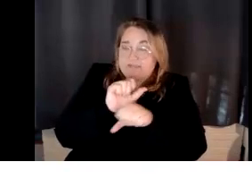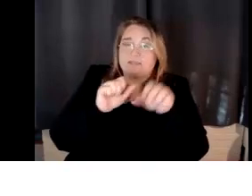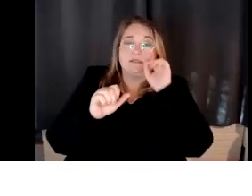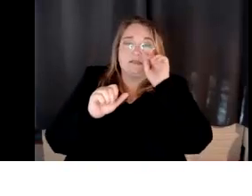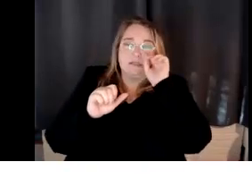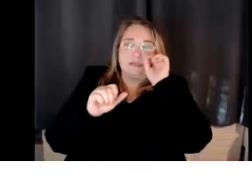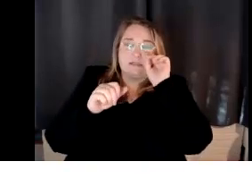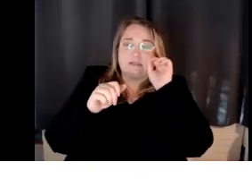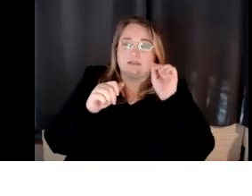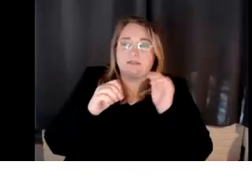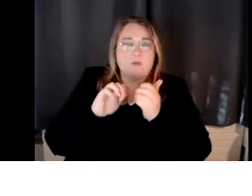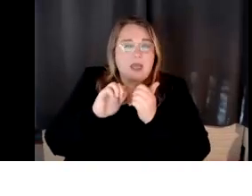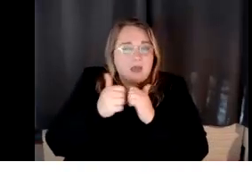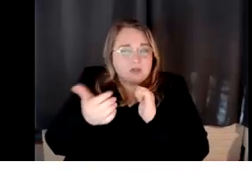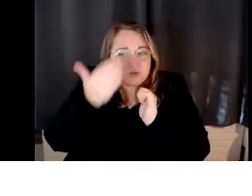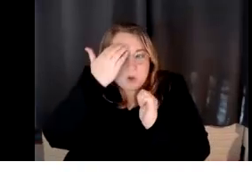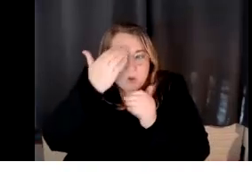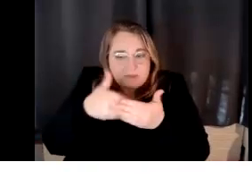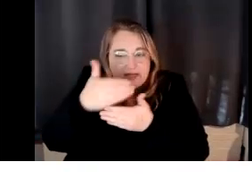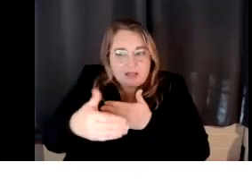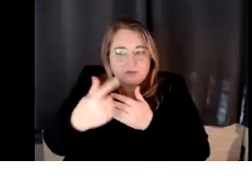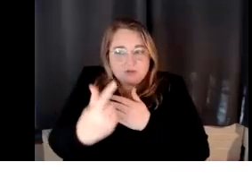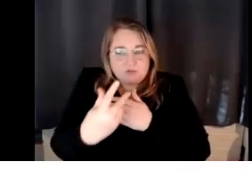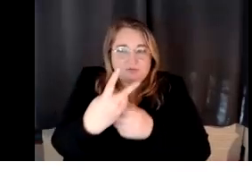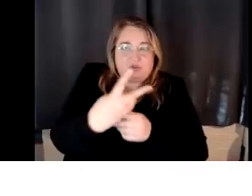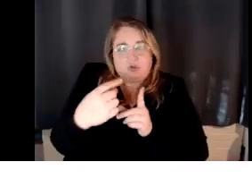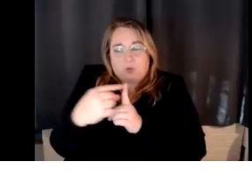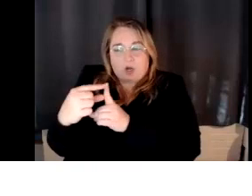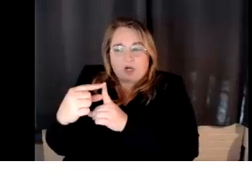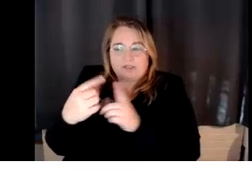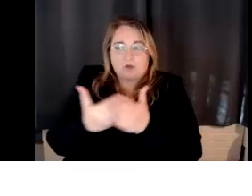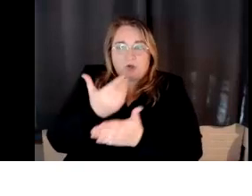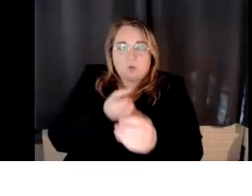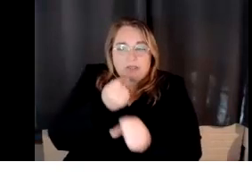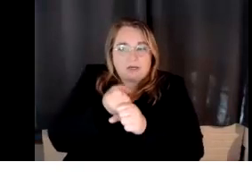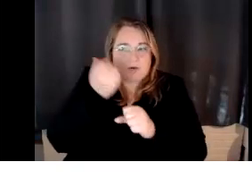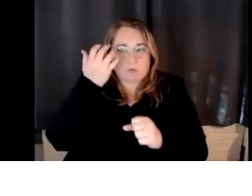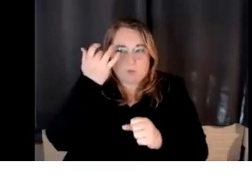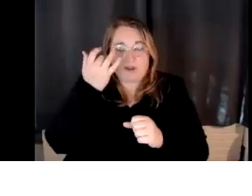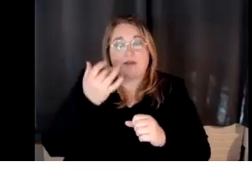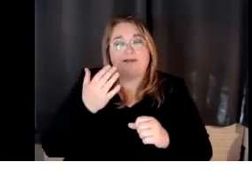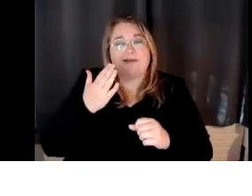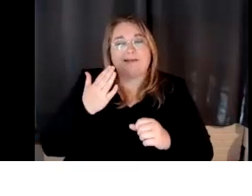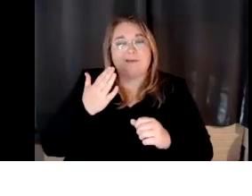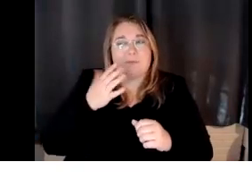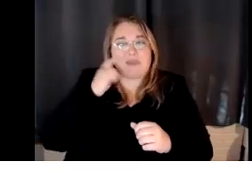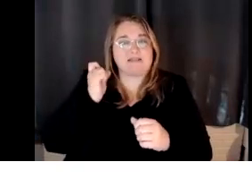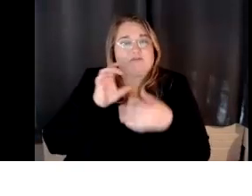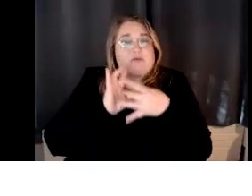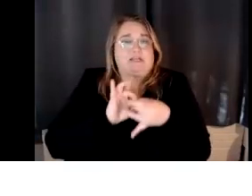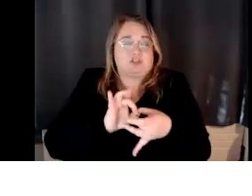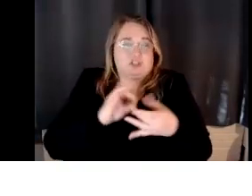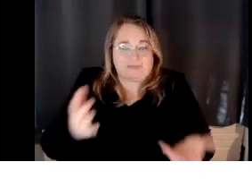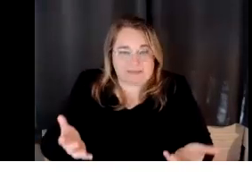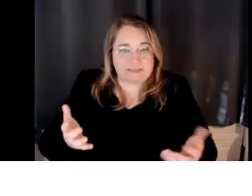words were new year? Well, you knew it because of relationships. First of all, what time of year it is,